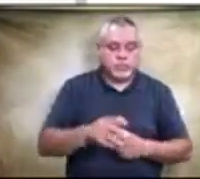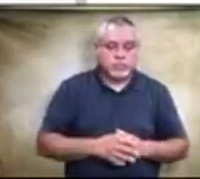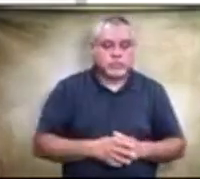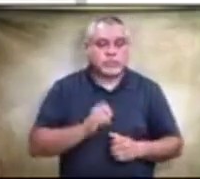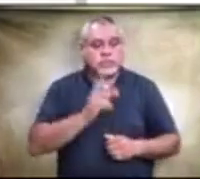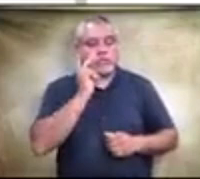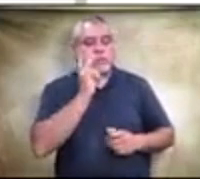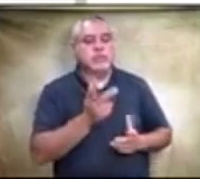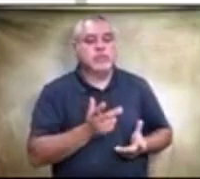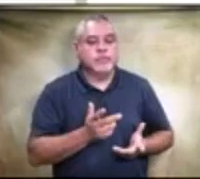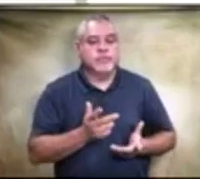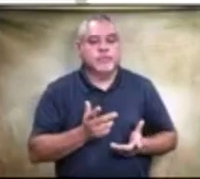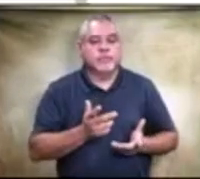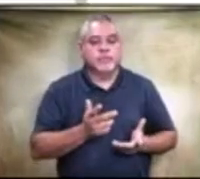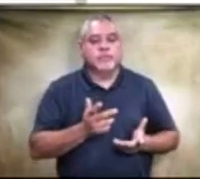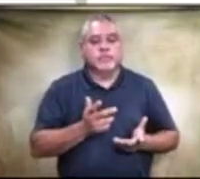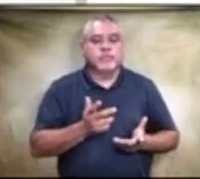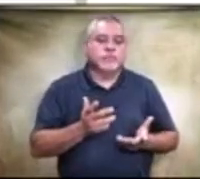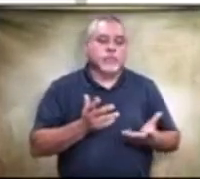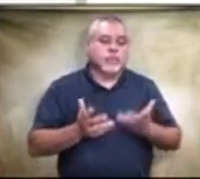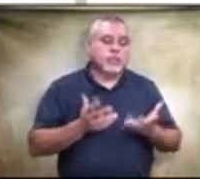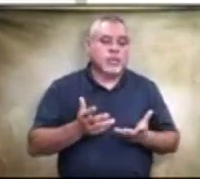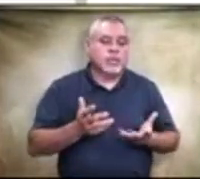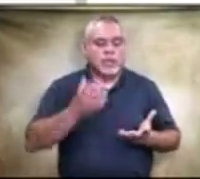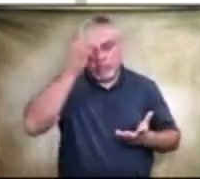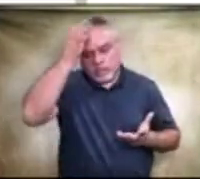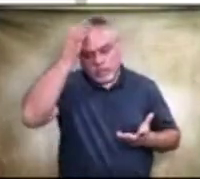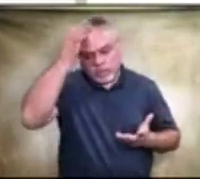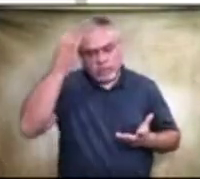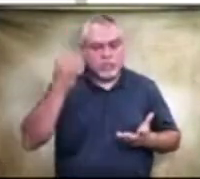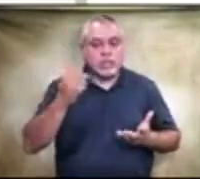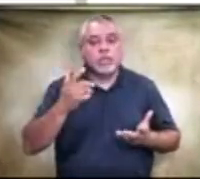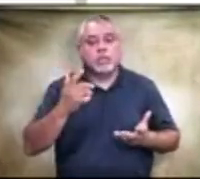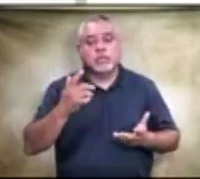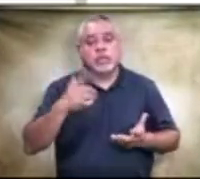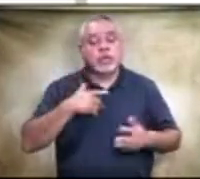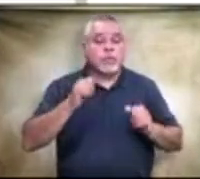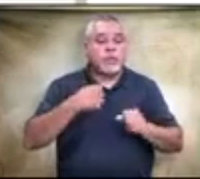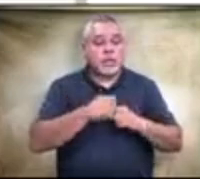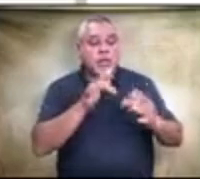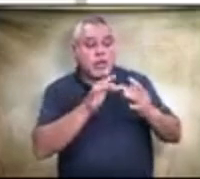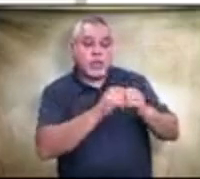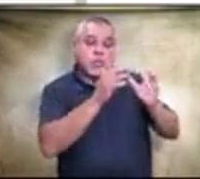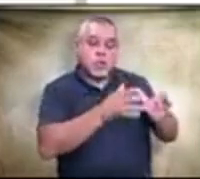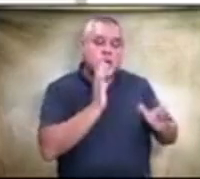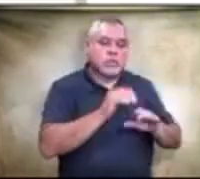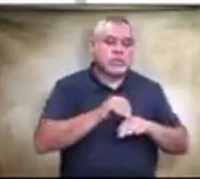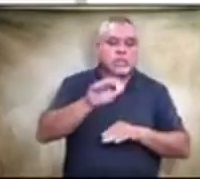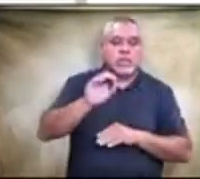I will, as soon as I'm able to make contact with them, I'll send that out, so